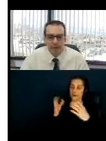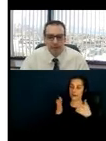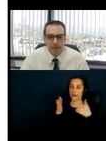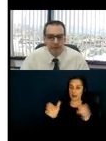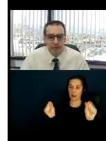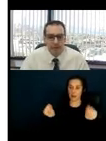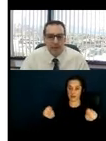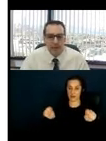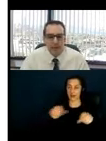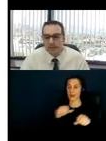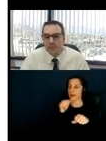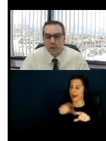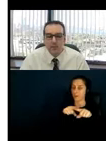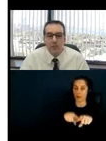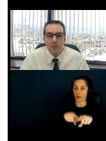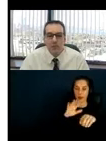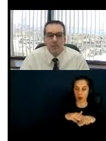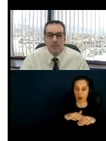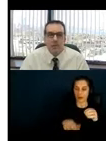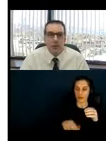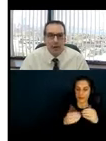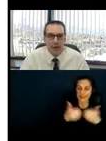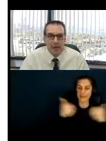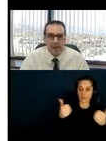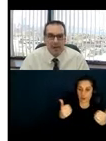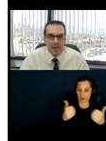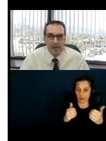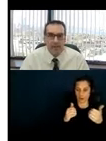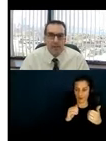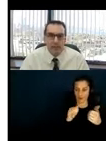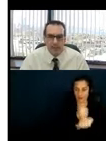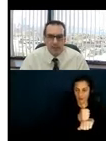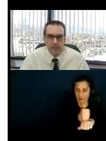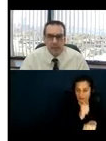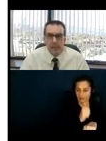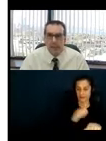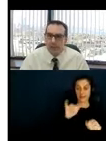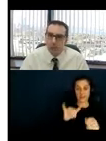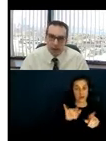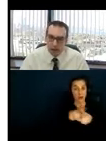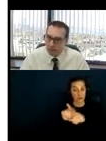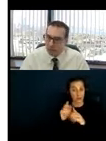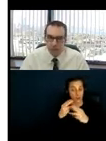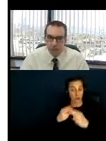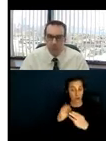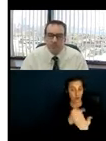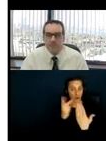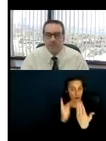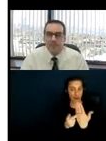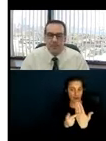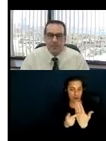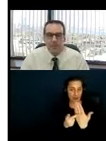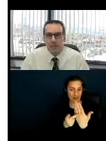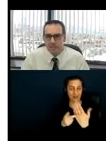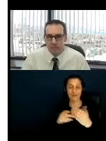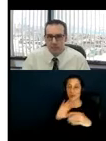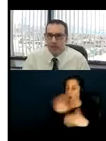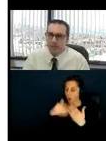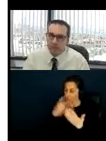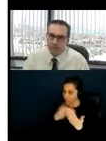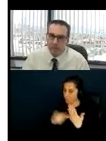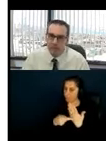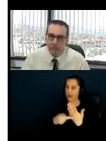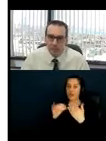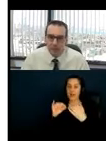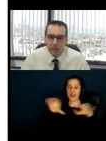elements. And this is also known as programmatic access. So for Title II, they require all programs, services, and activities to be accessible